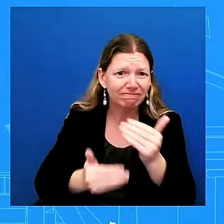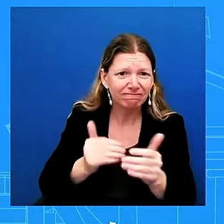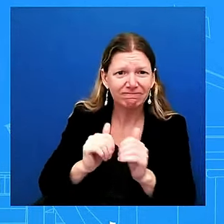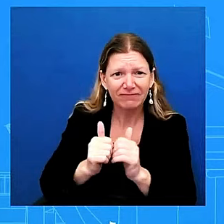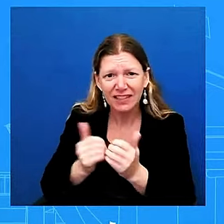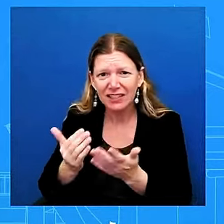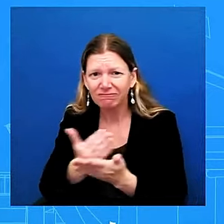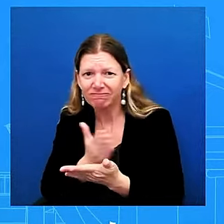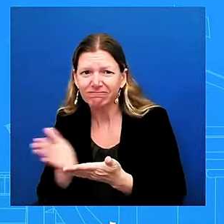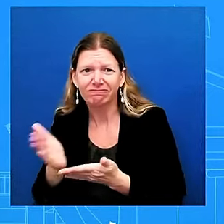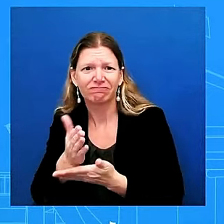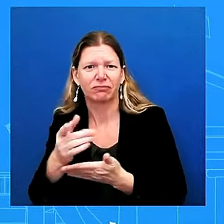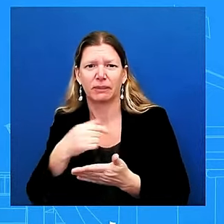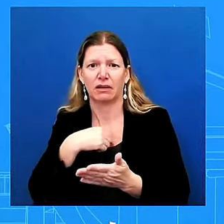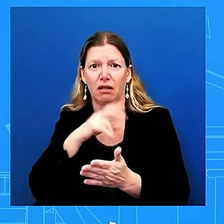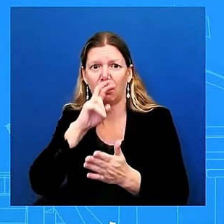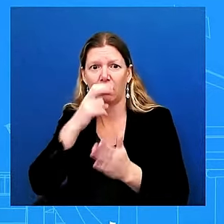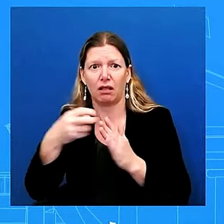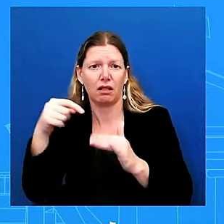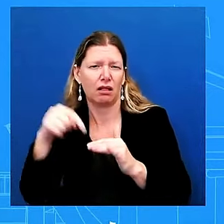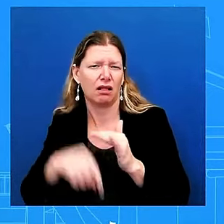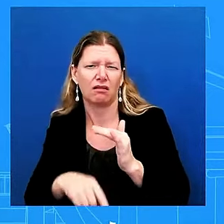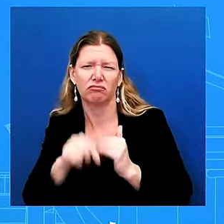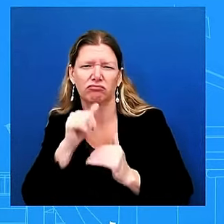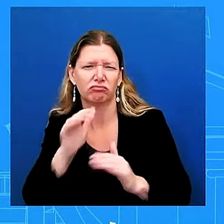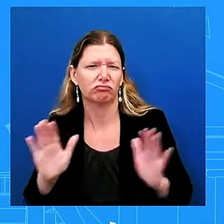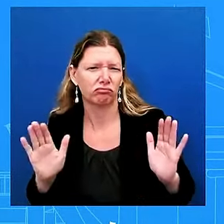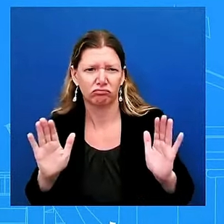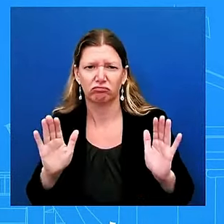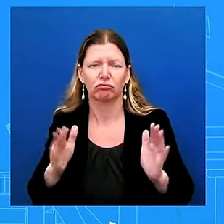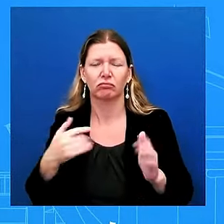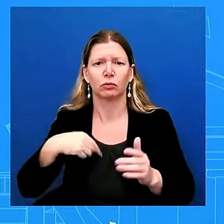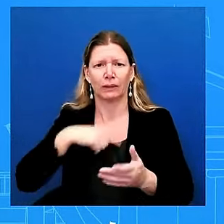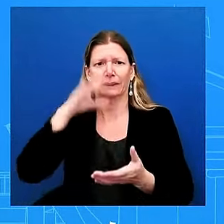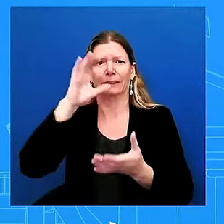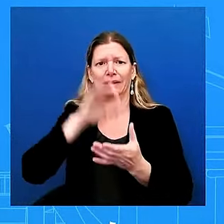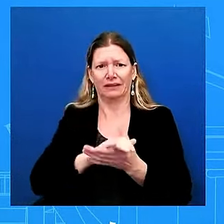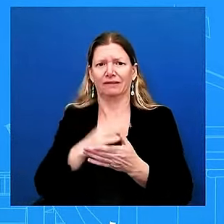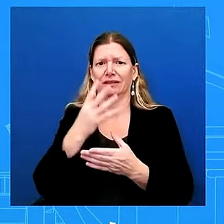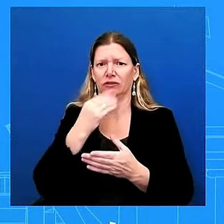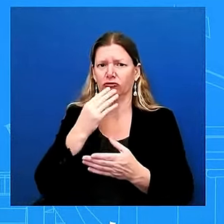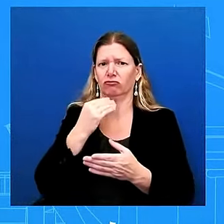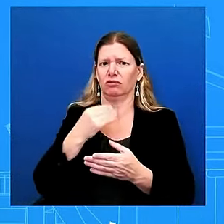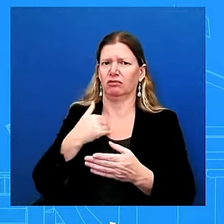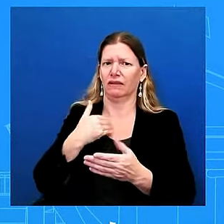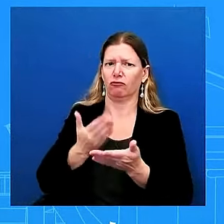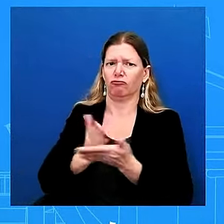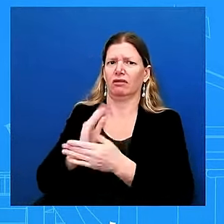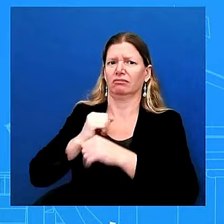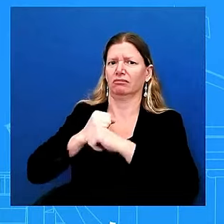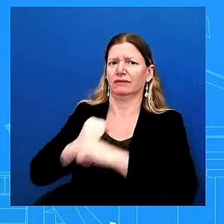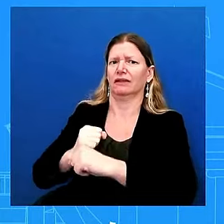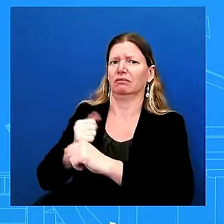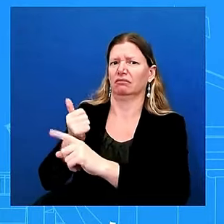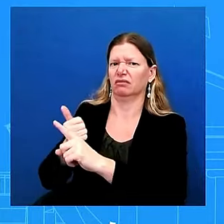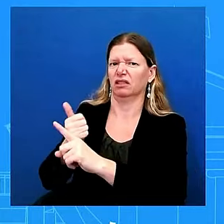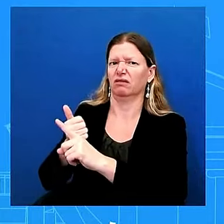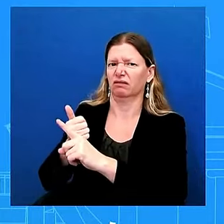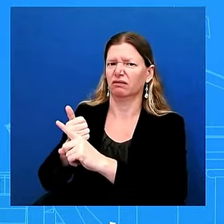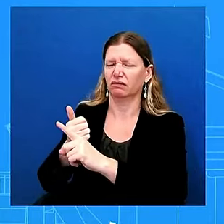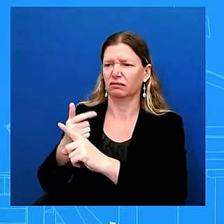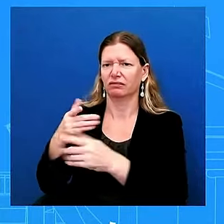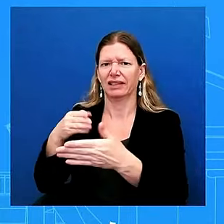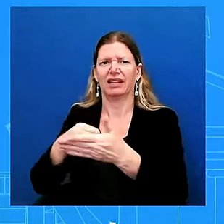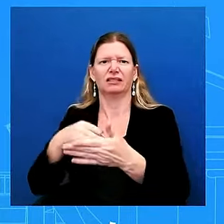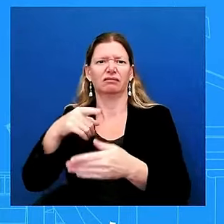israel has the right to defend itself against hezbollah is very small so when israel for instance attacked beirut south beirut